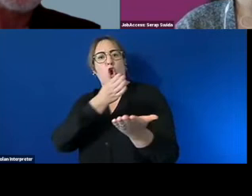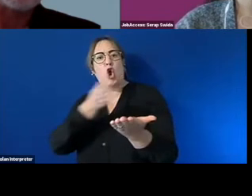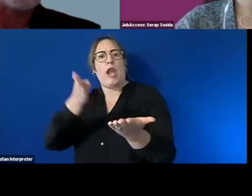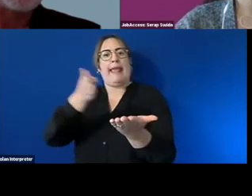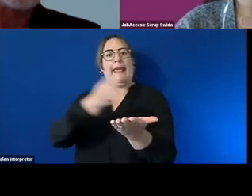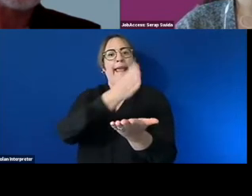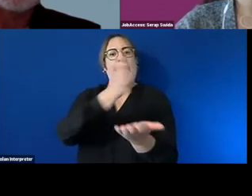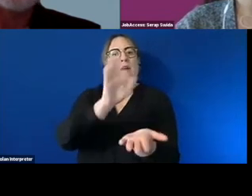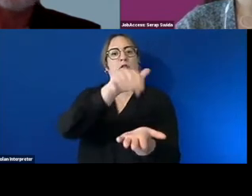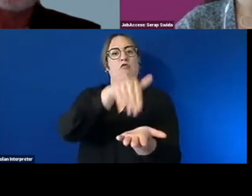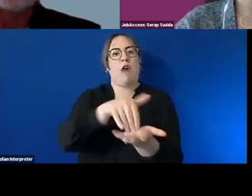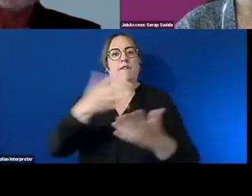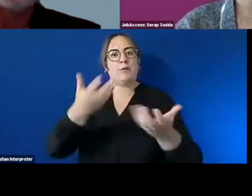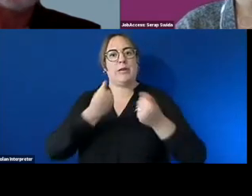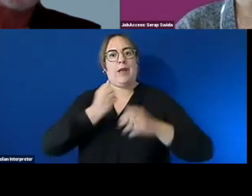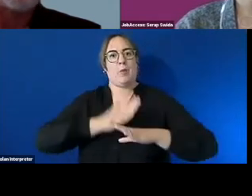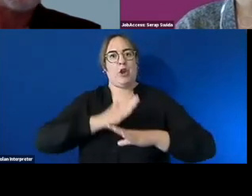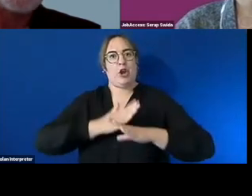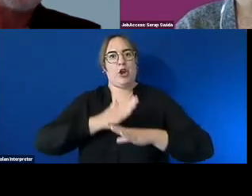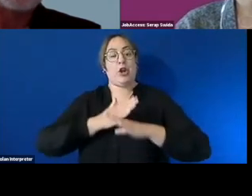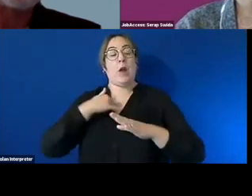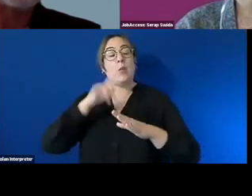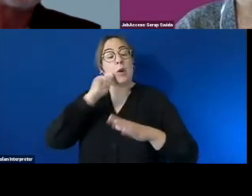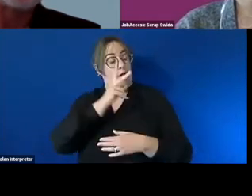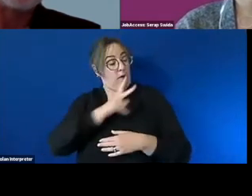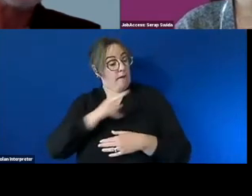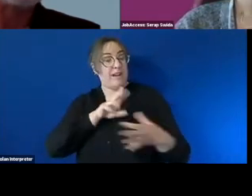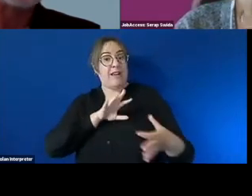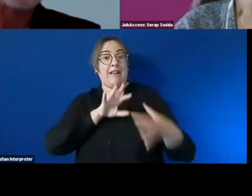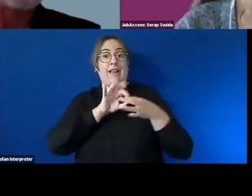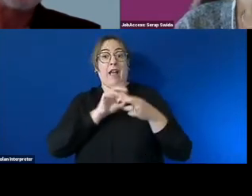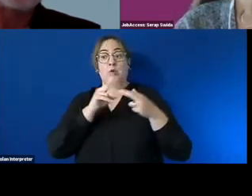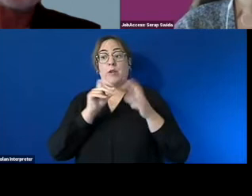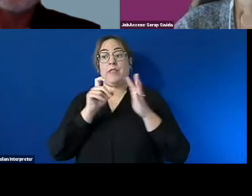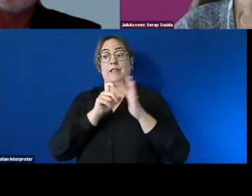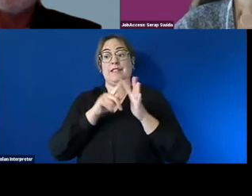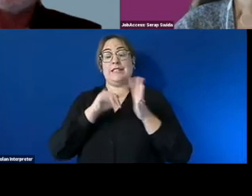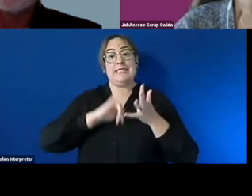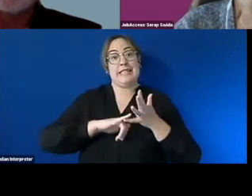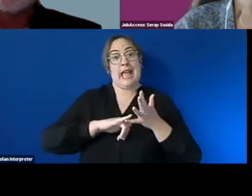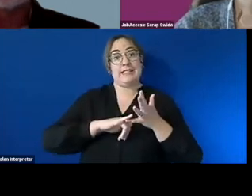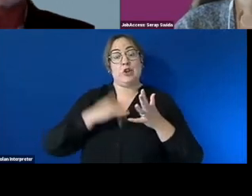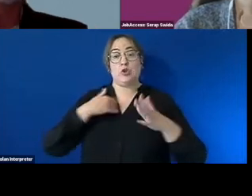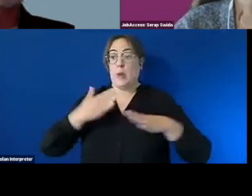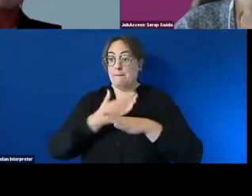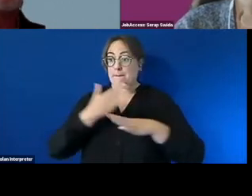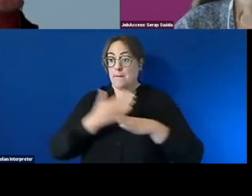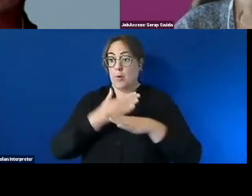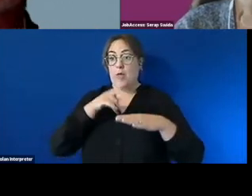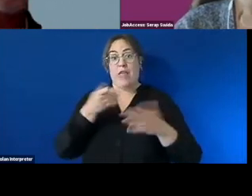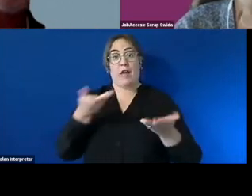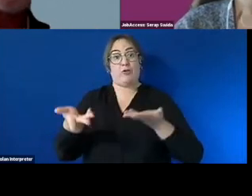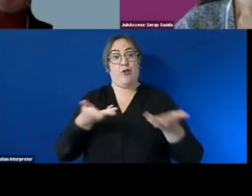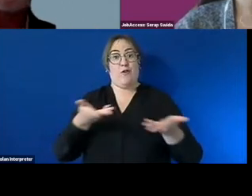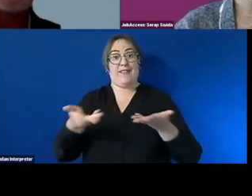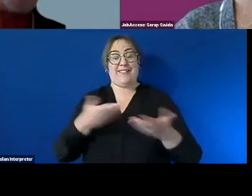disability service providers um to look for uh people um to employ into those roles so um yeah